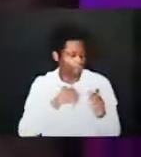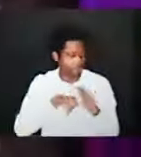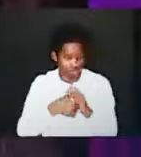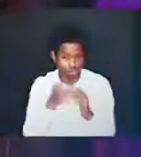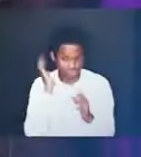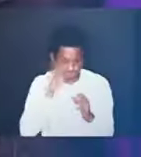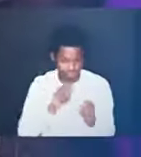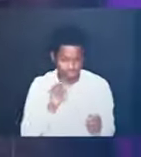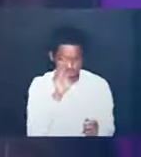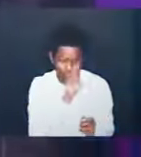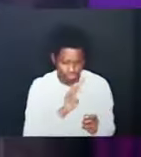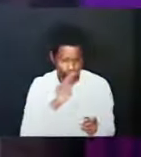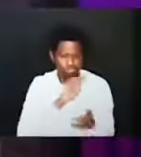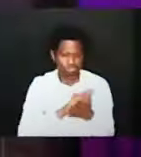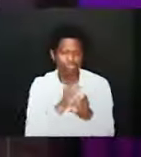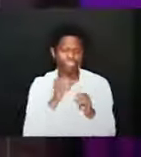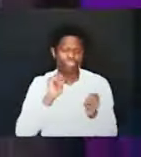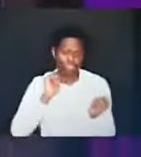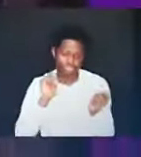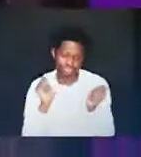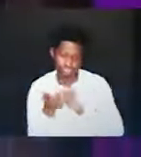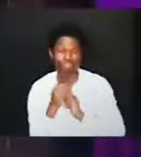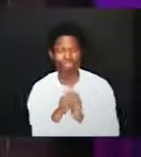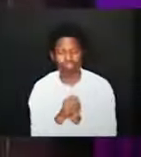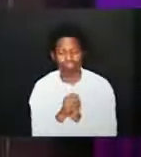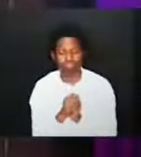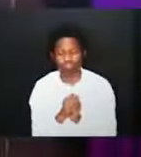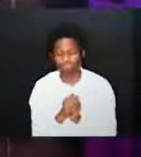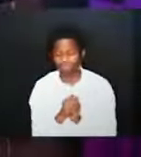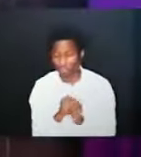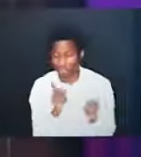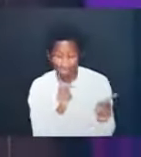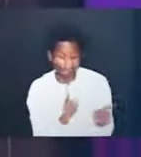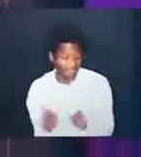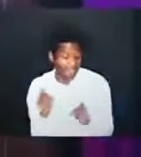no weapon fashion against them will prosper